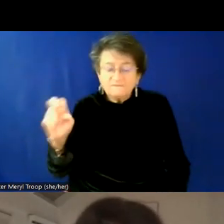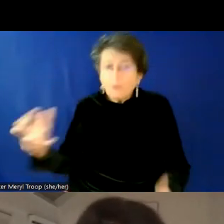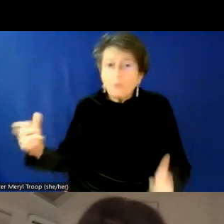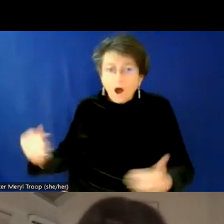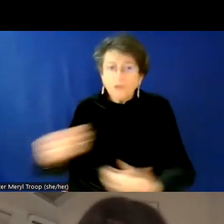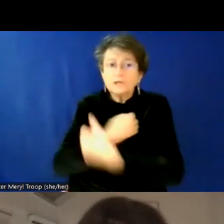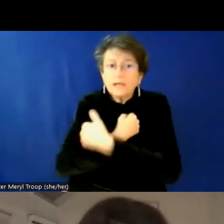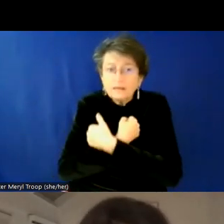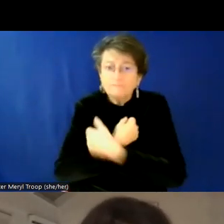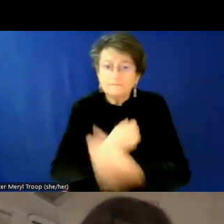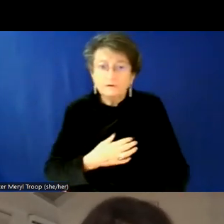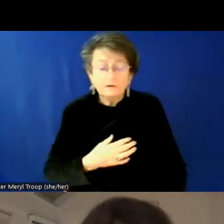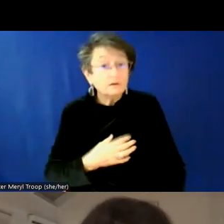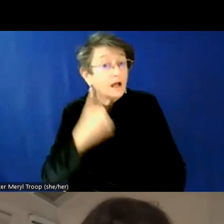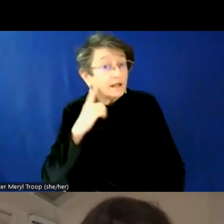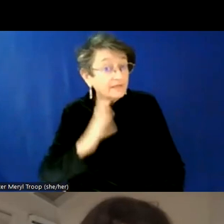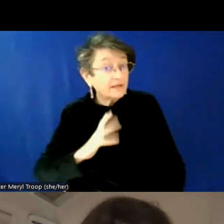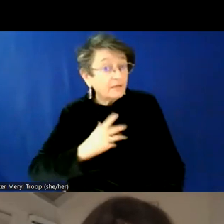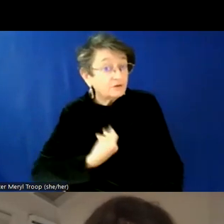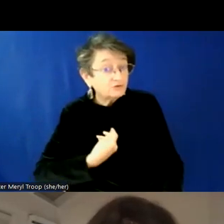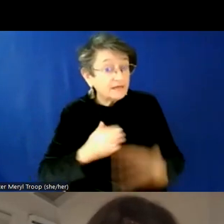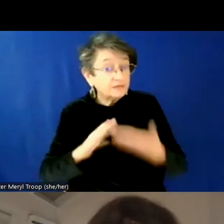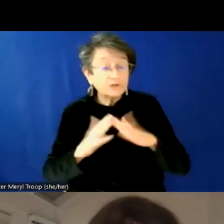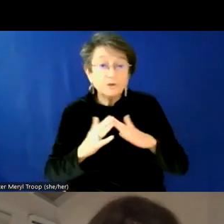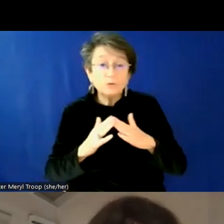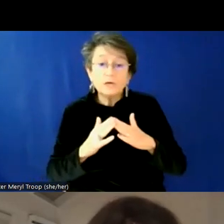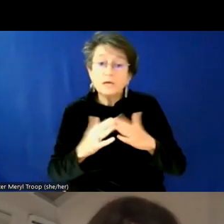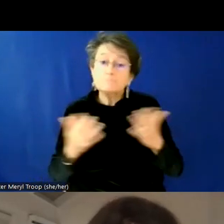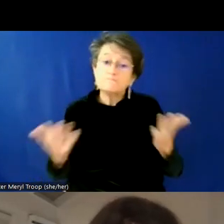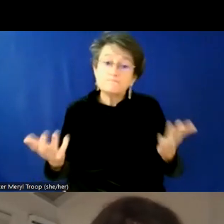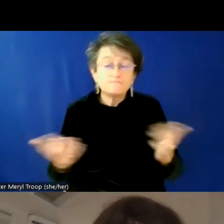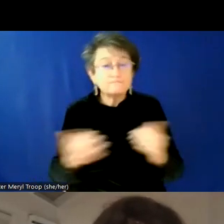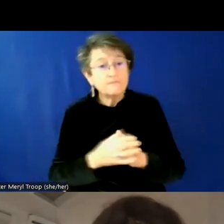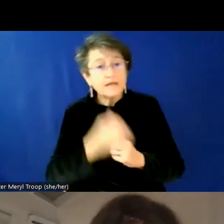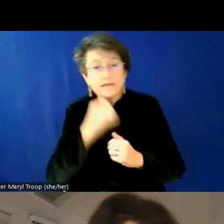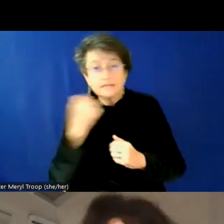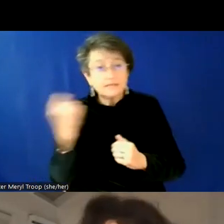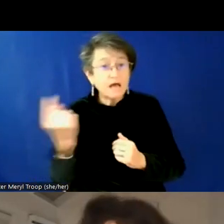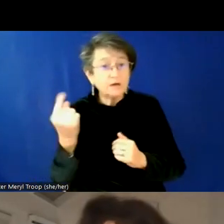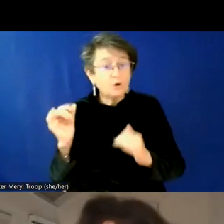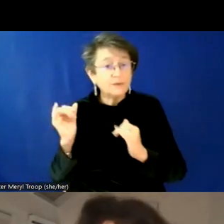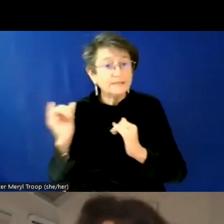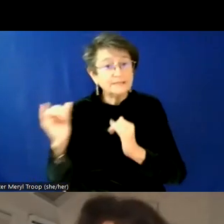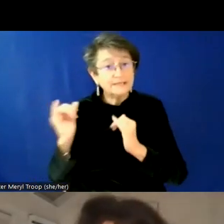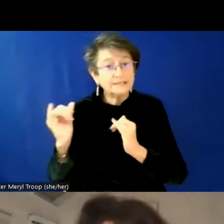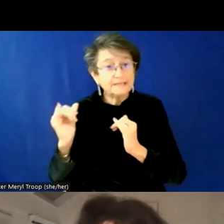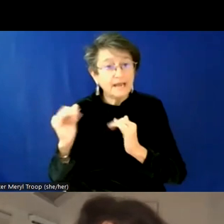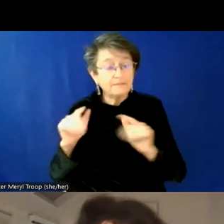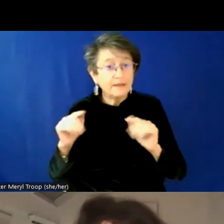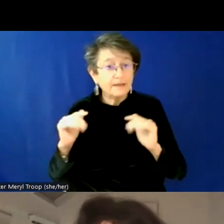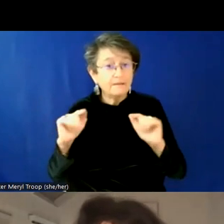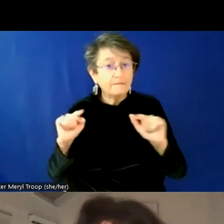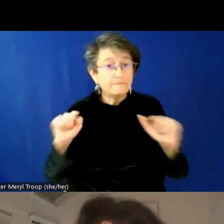Uh, I think with the trans community though, there's, there's not always the same comparative experience,